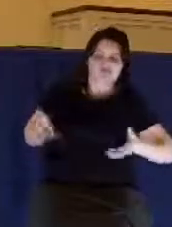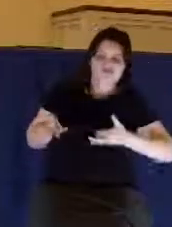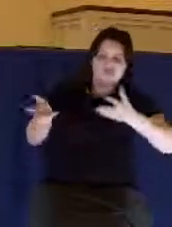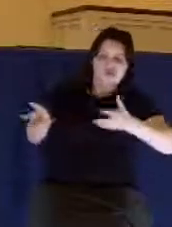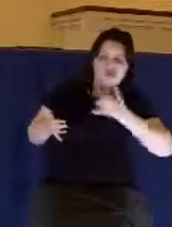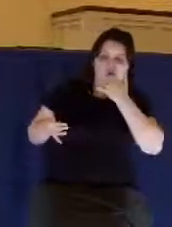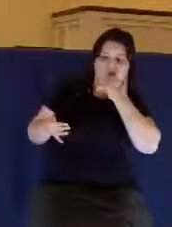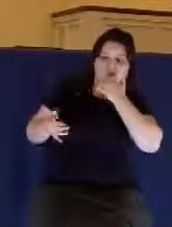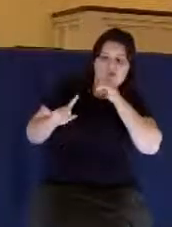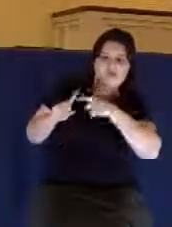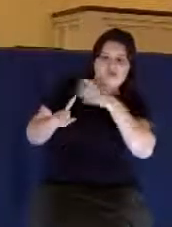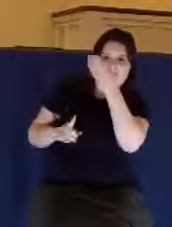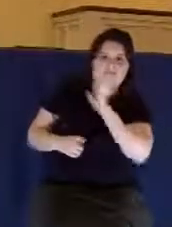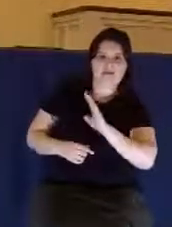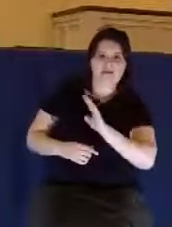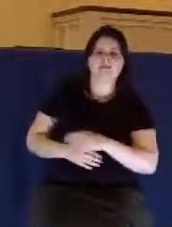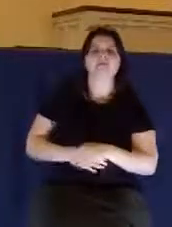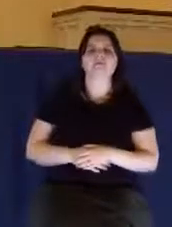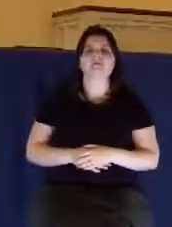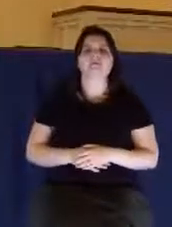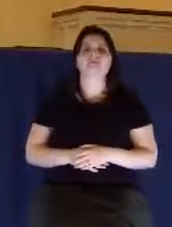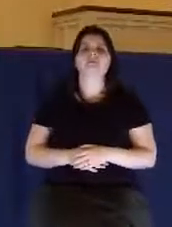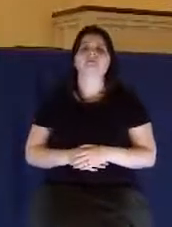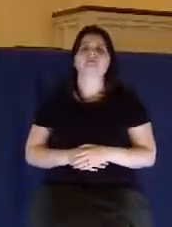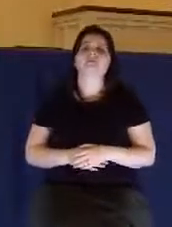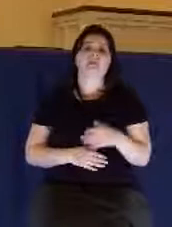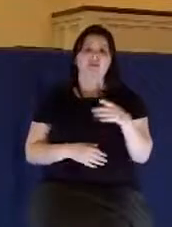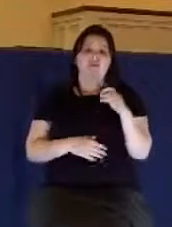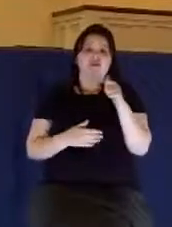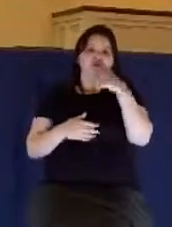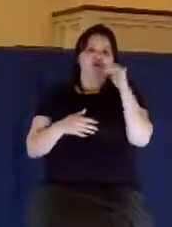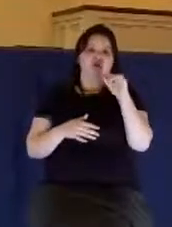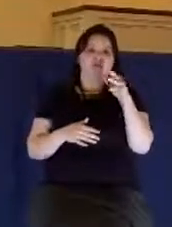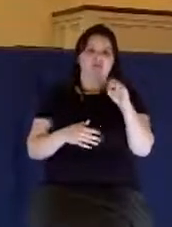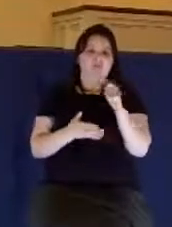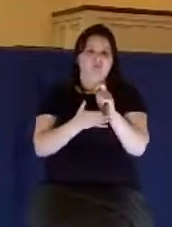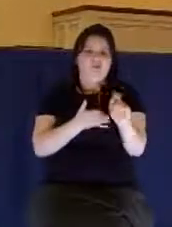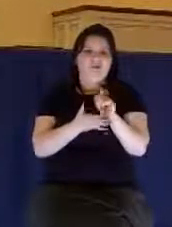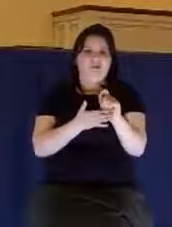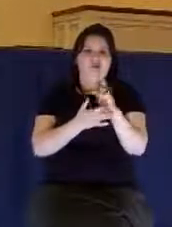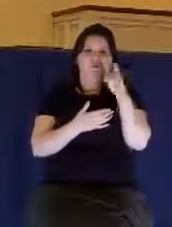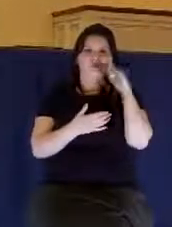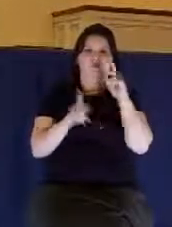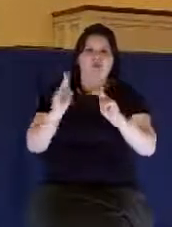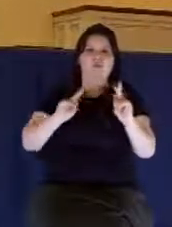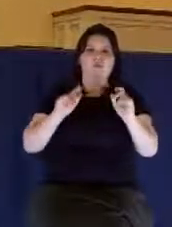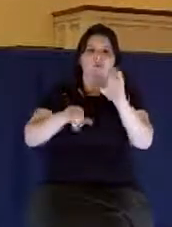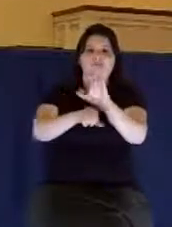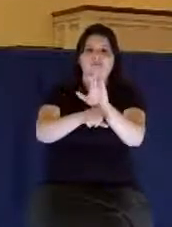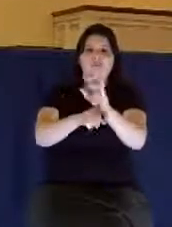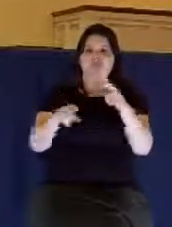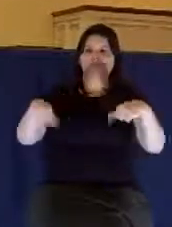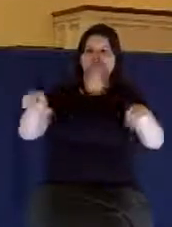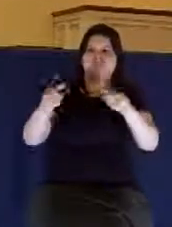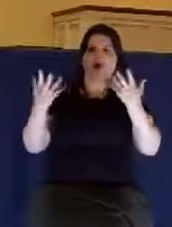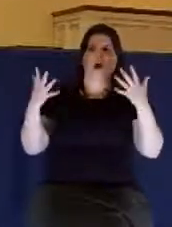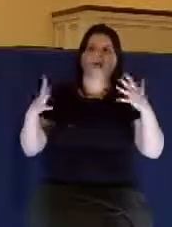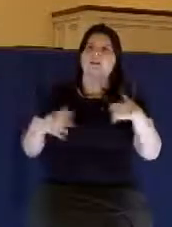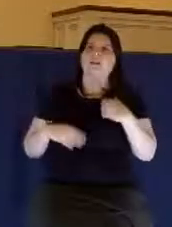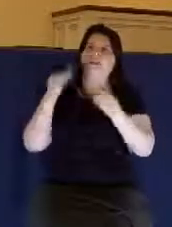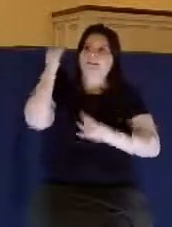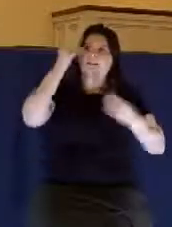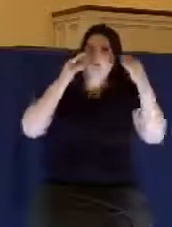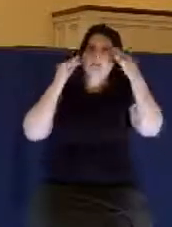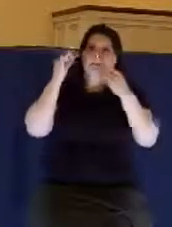Evidently, were some people in the church that James was writing to that were already having the wrong thoughts about God and sin and temptation. They were entertaining